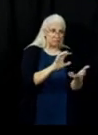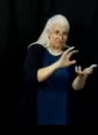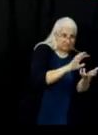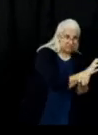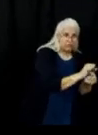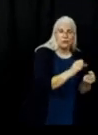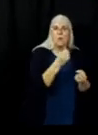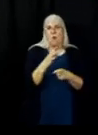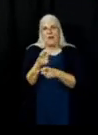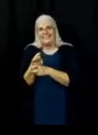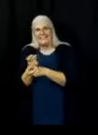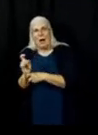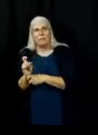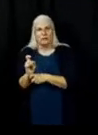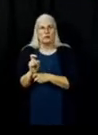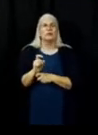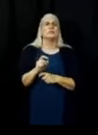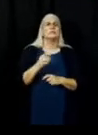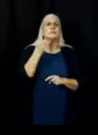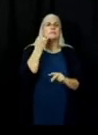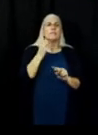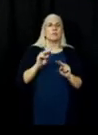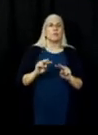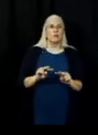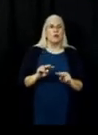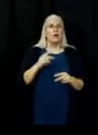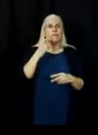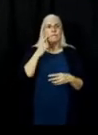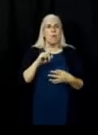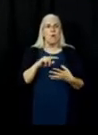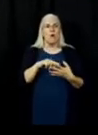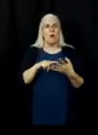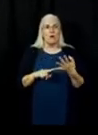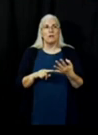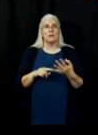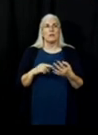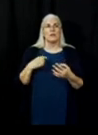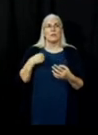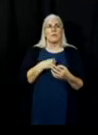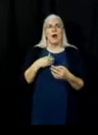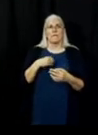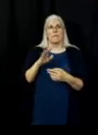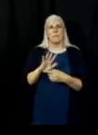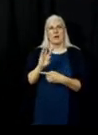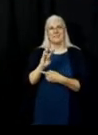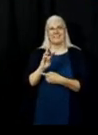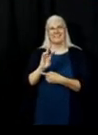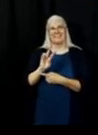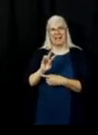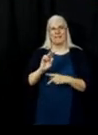and Susanville. We have approximately 67 people that are staying in shelters right now.